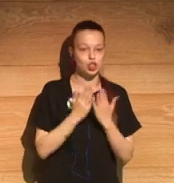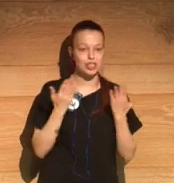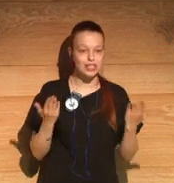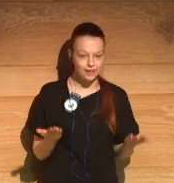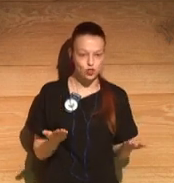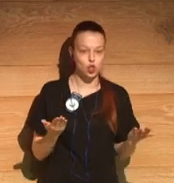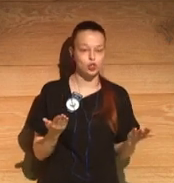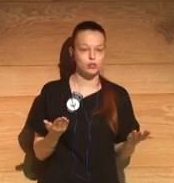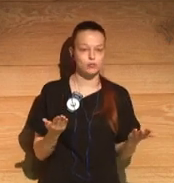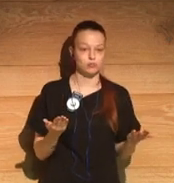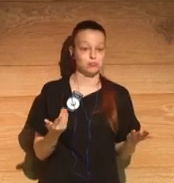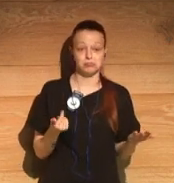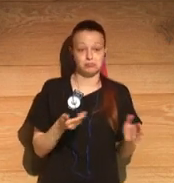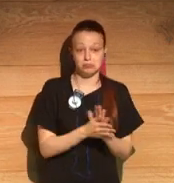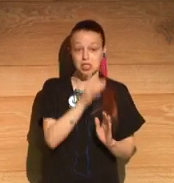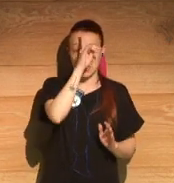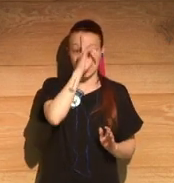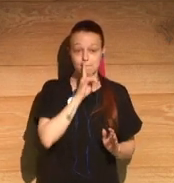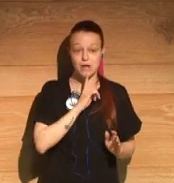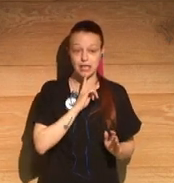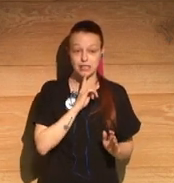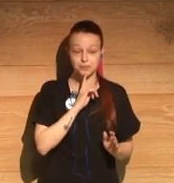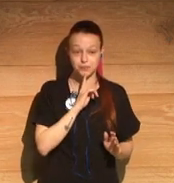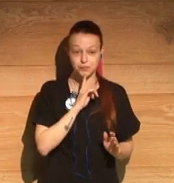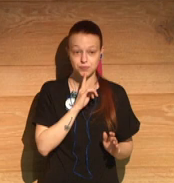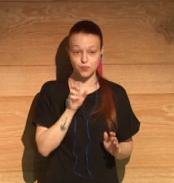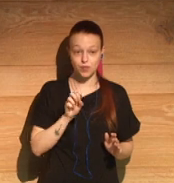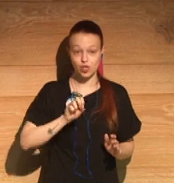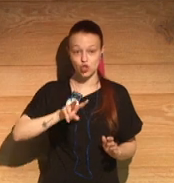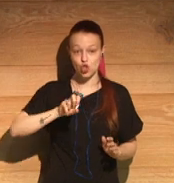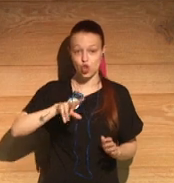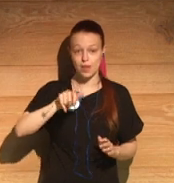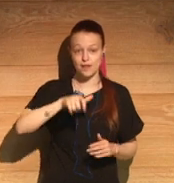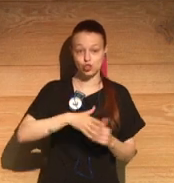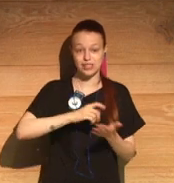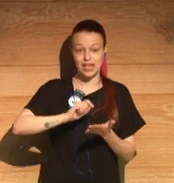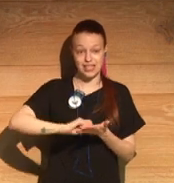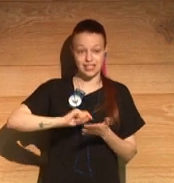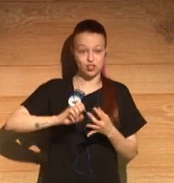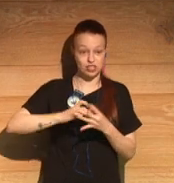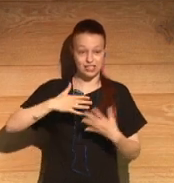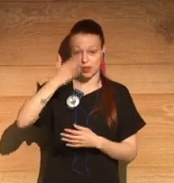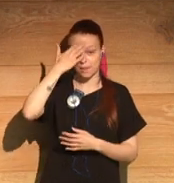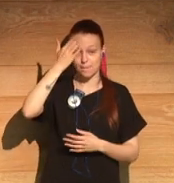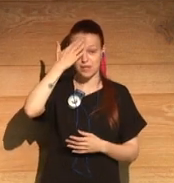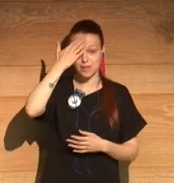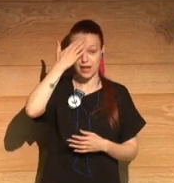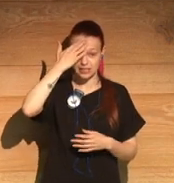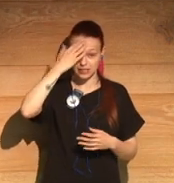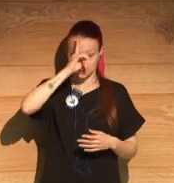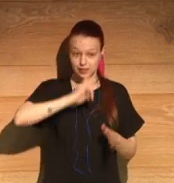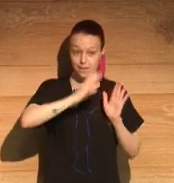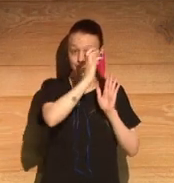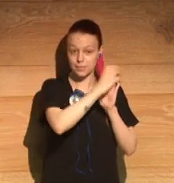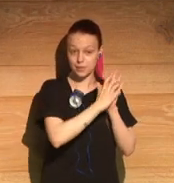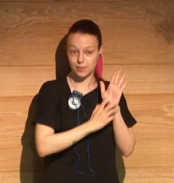images of like a dozen great Irish writers over the years. And historically, it's always been male writers, you know,